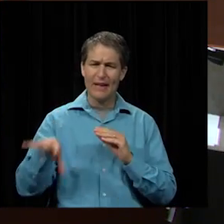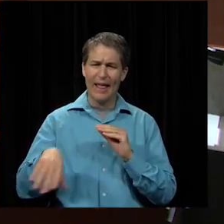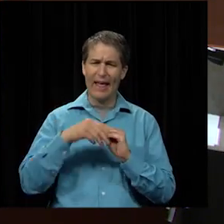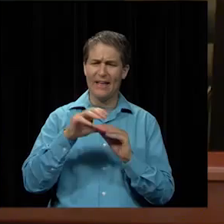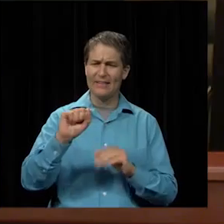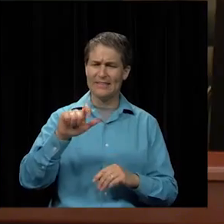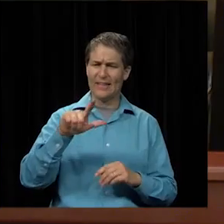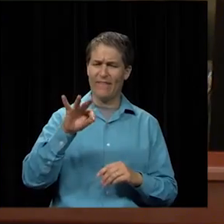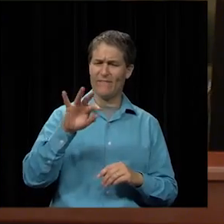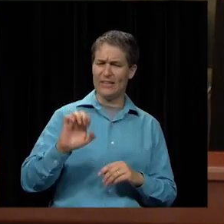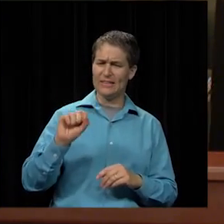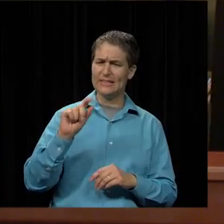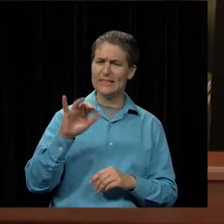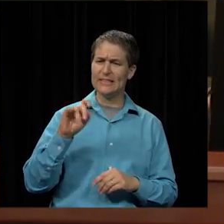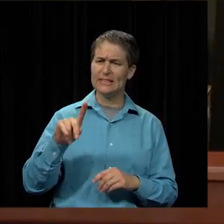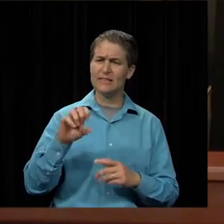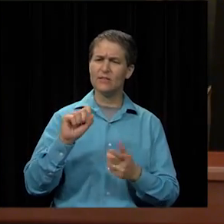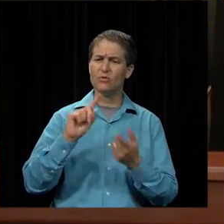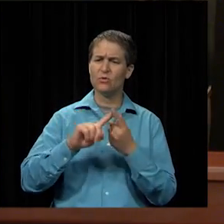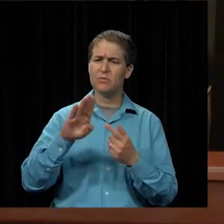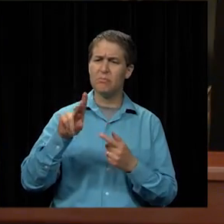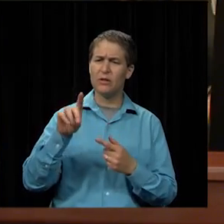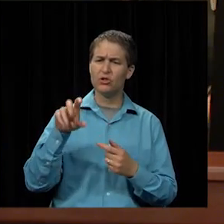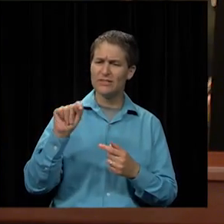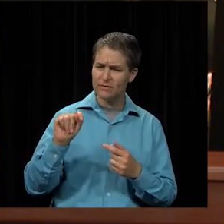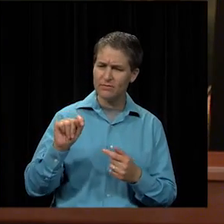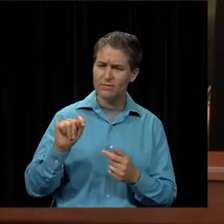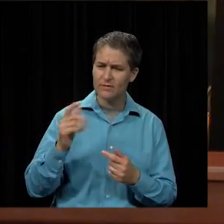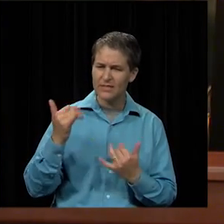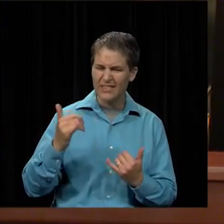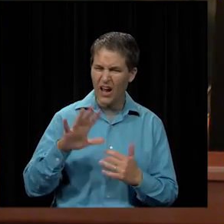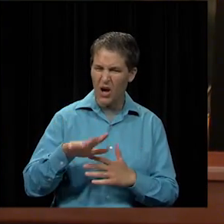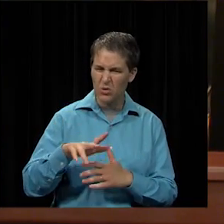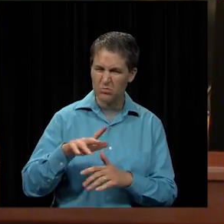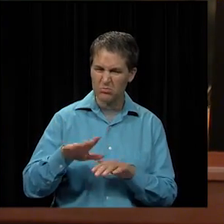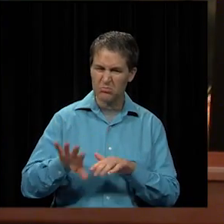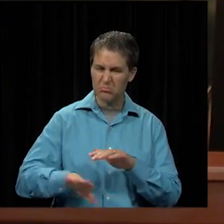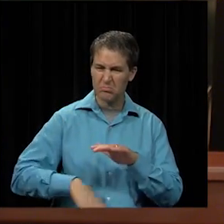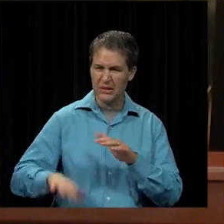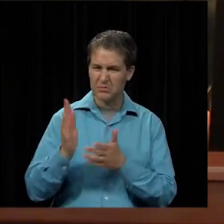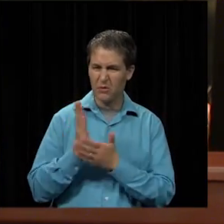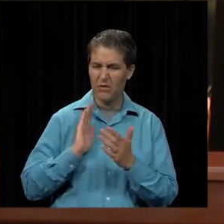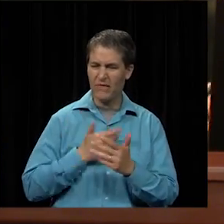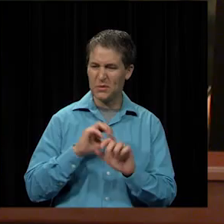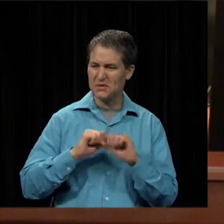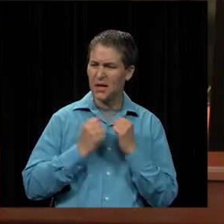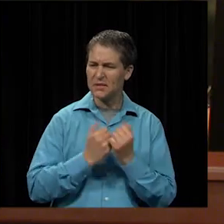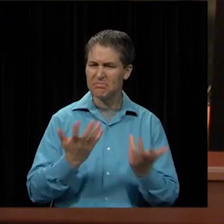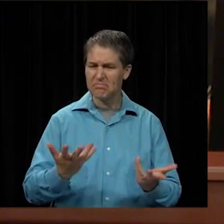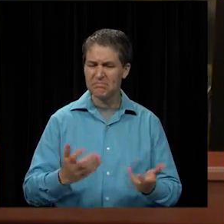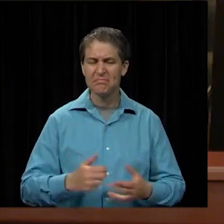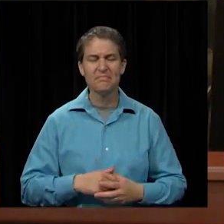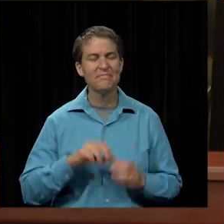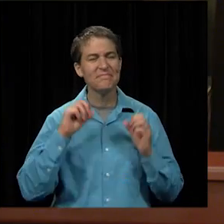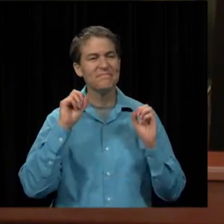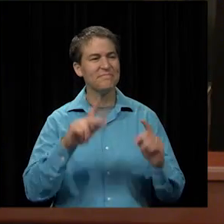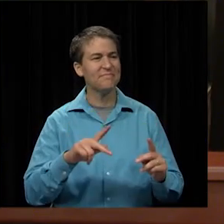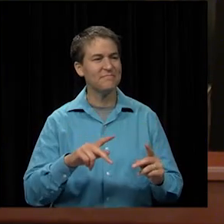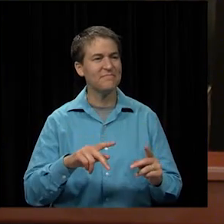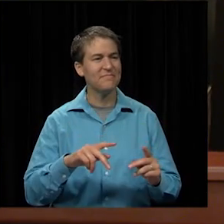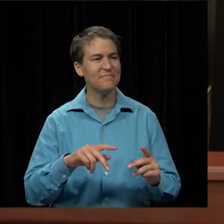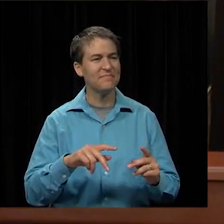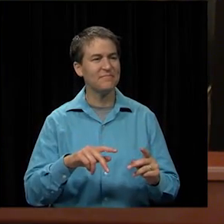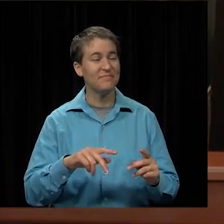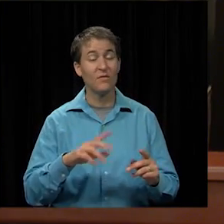sticks to our budget, you know, for just to... It's now a foundational element of our society. Okay, so